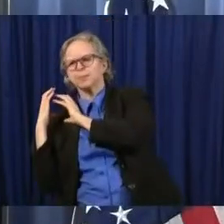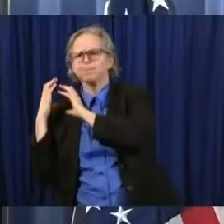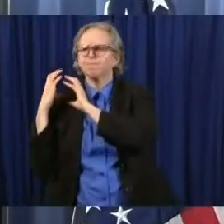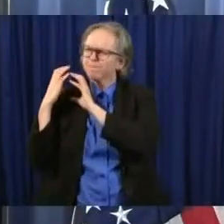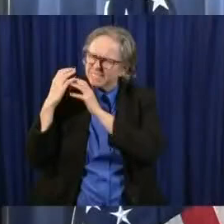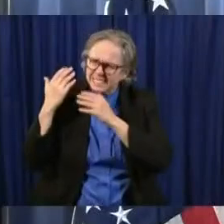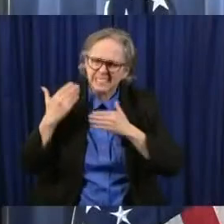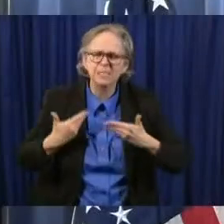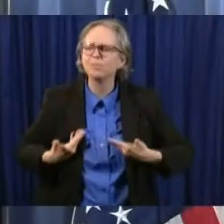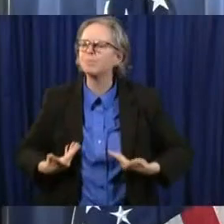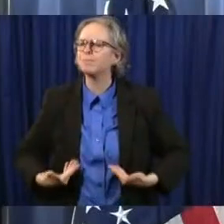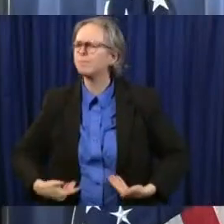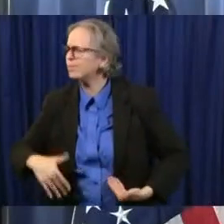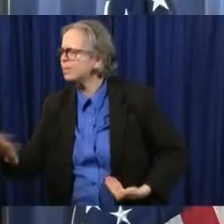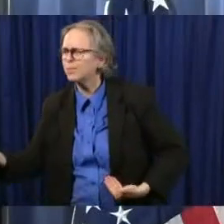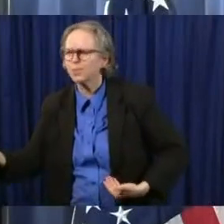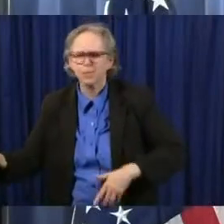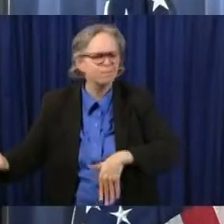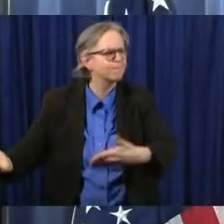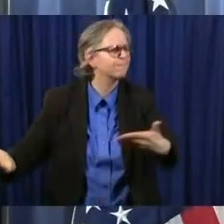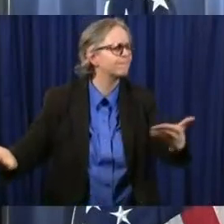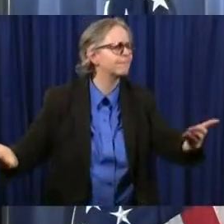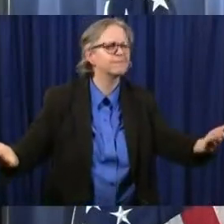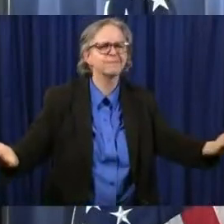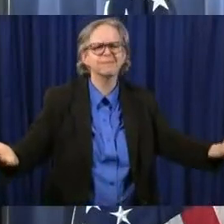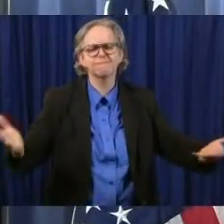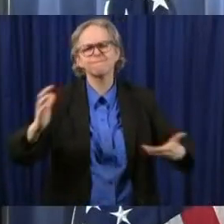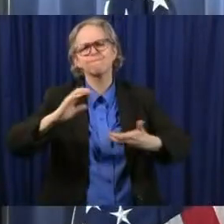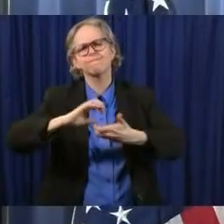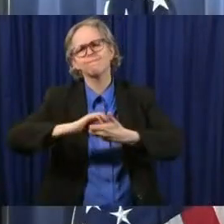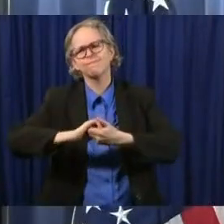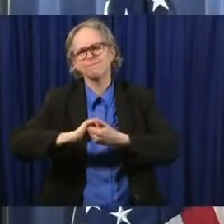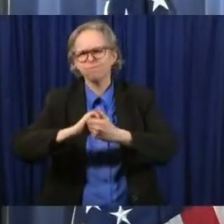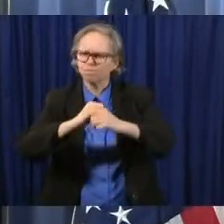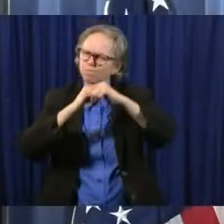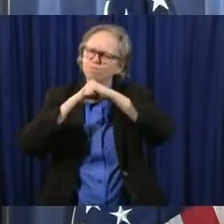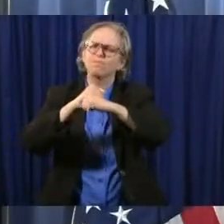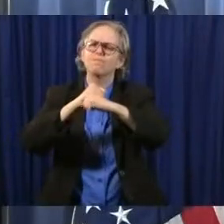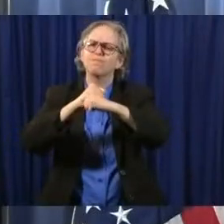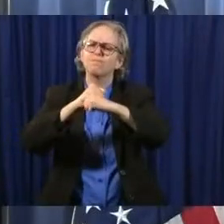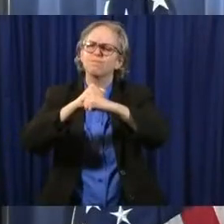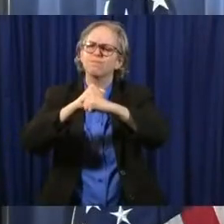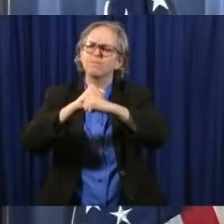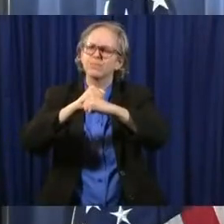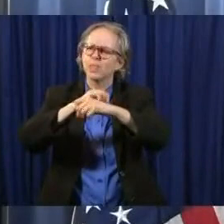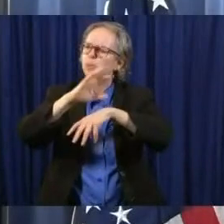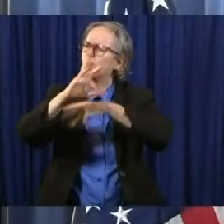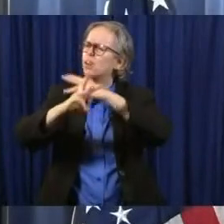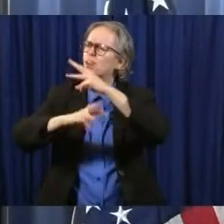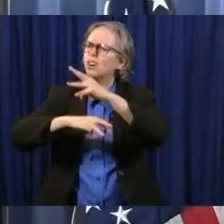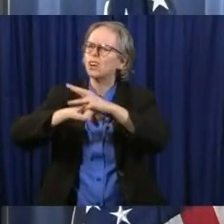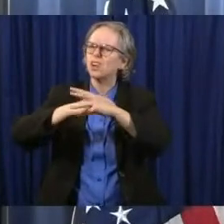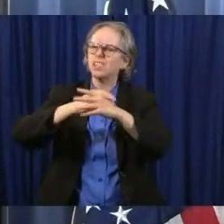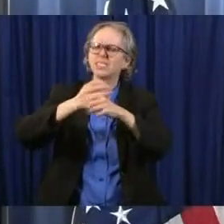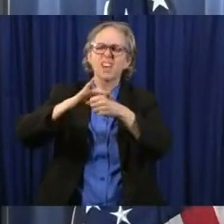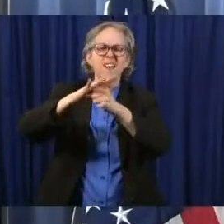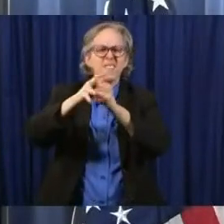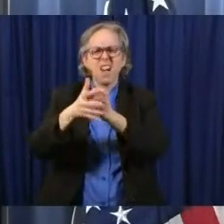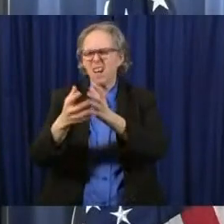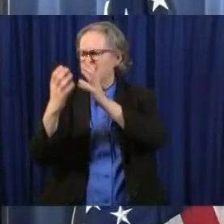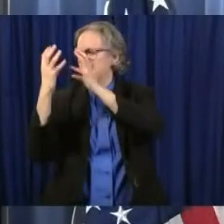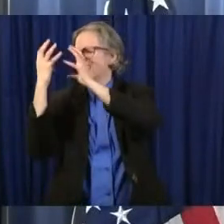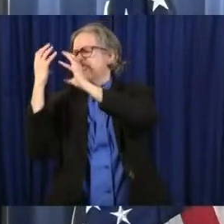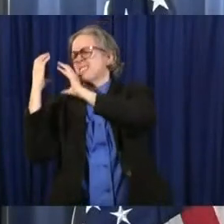here standing with you here standing with me standing with the world on our